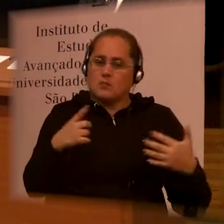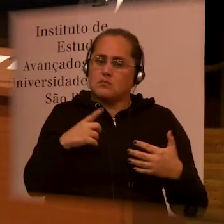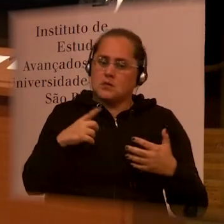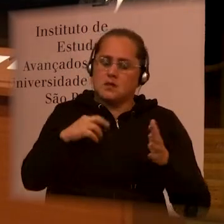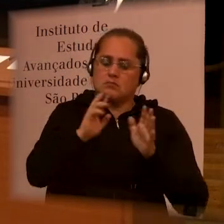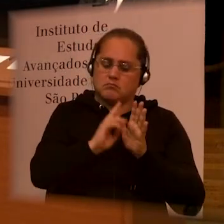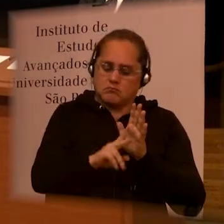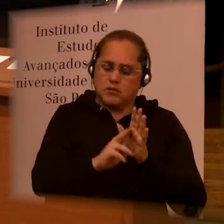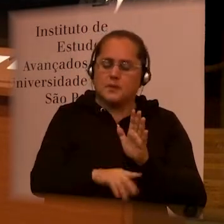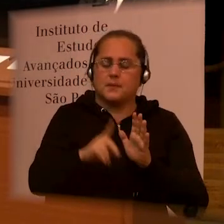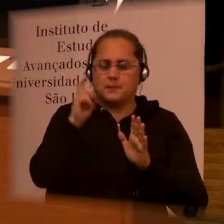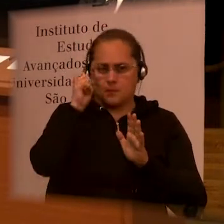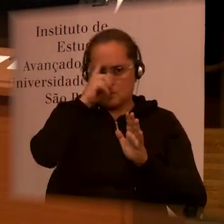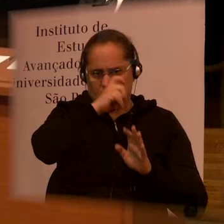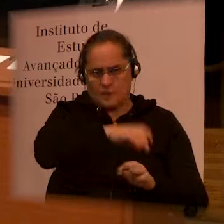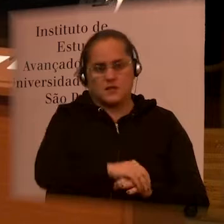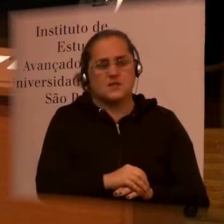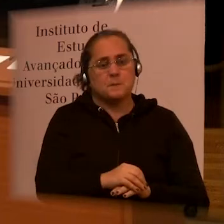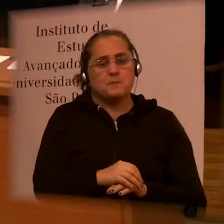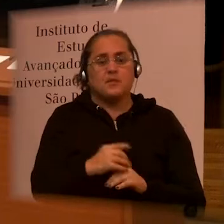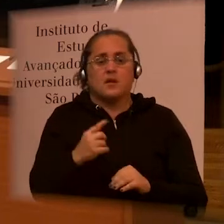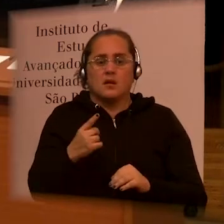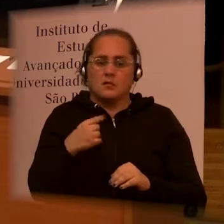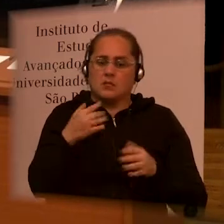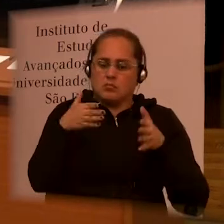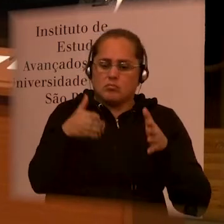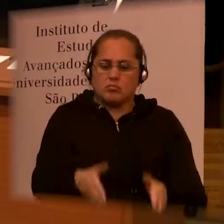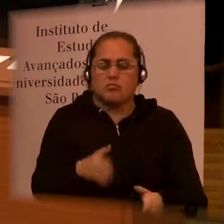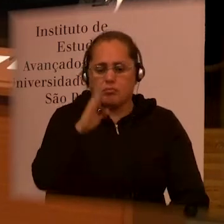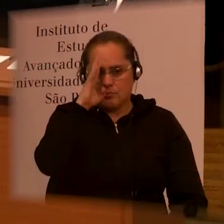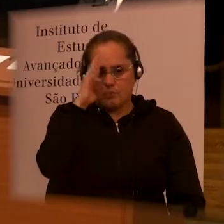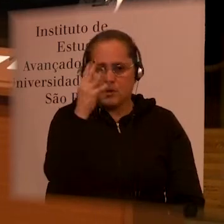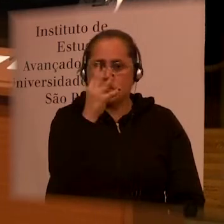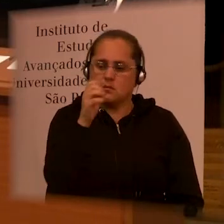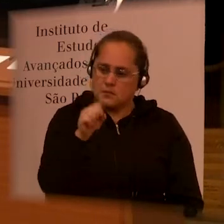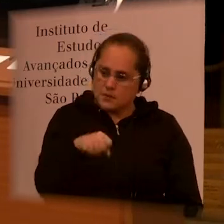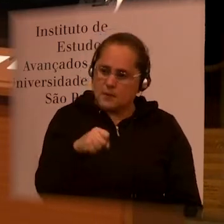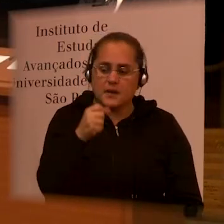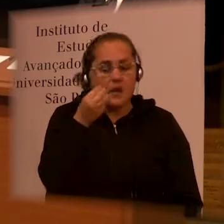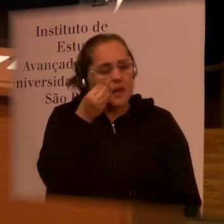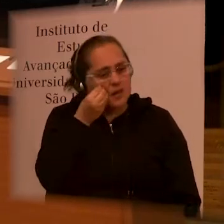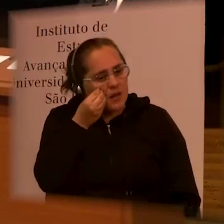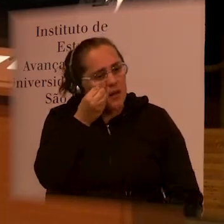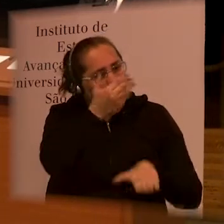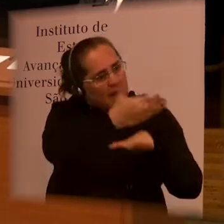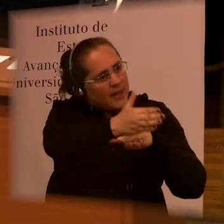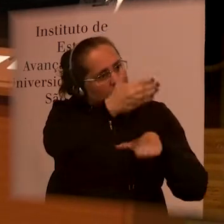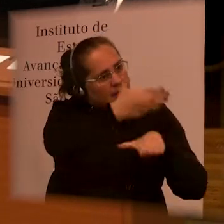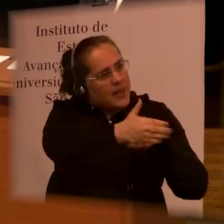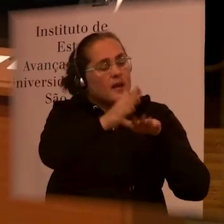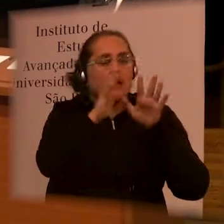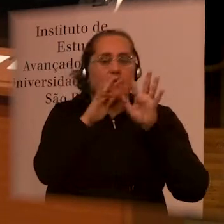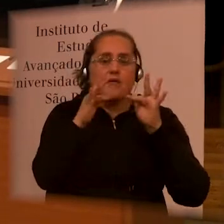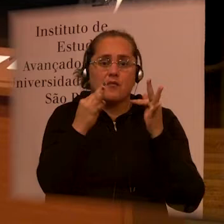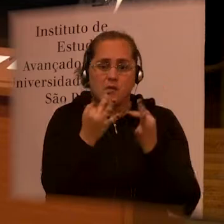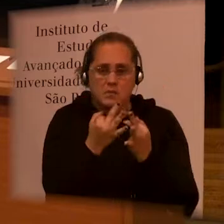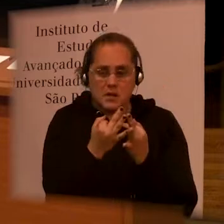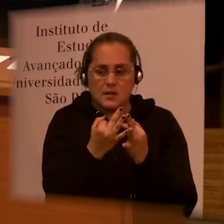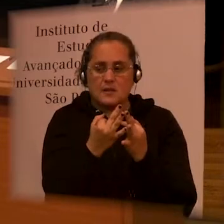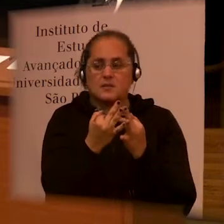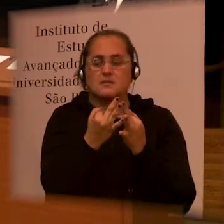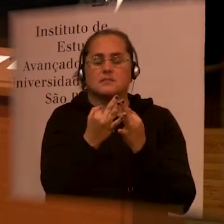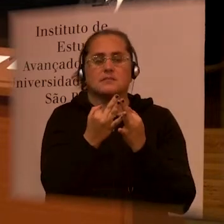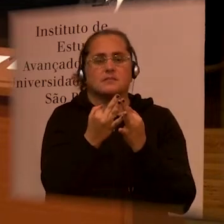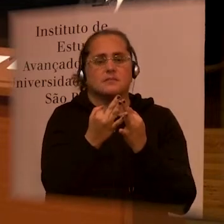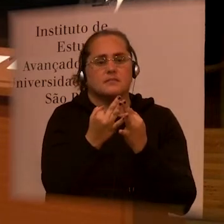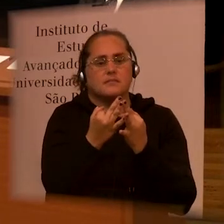So we've come up with one solution, which is to try and train families, and we'd be very happy to share that. And if that was used, that